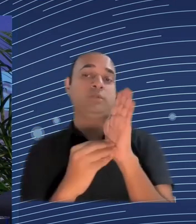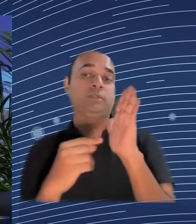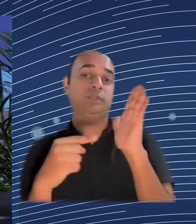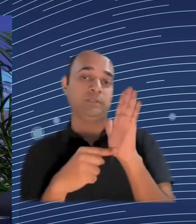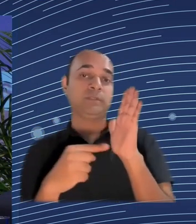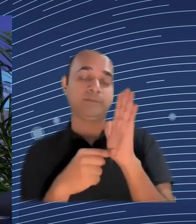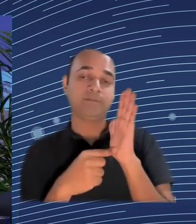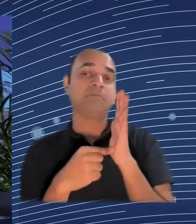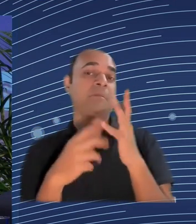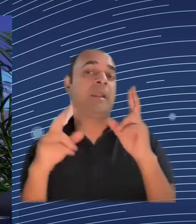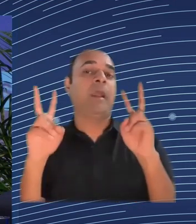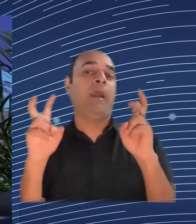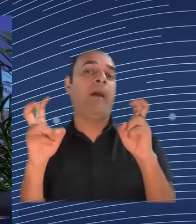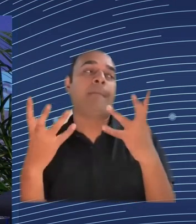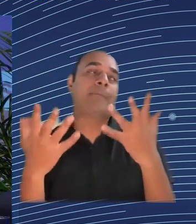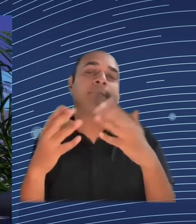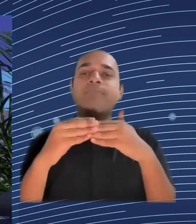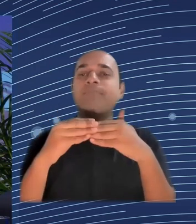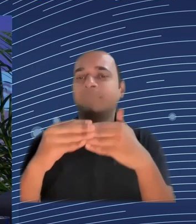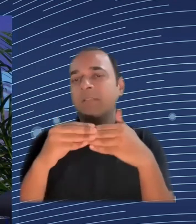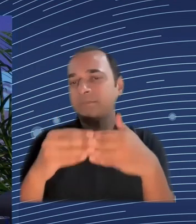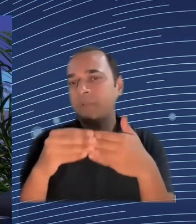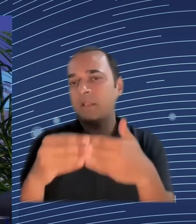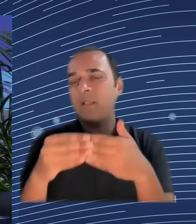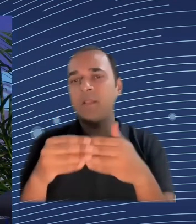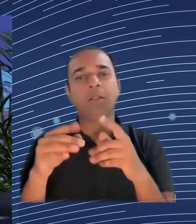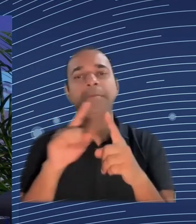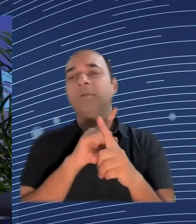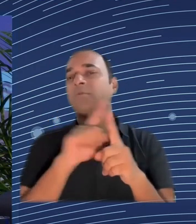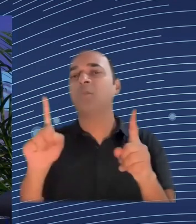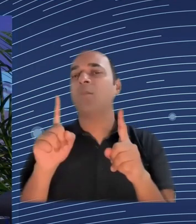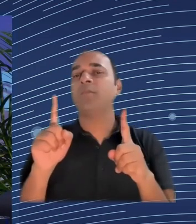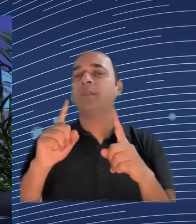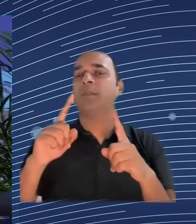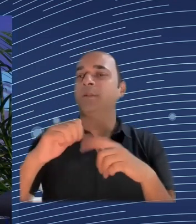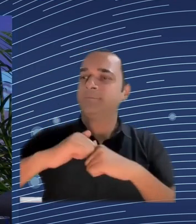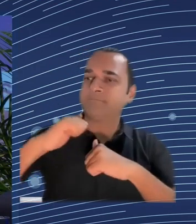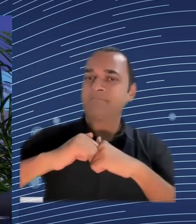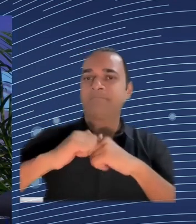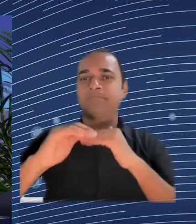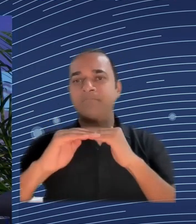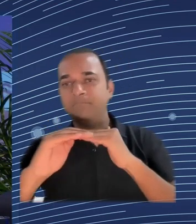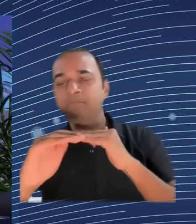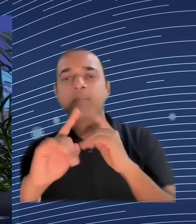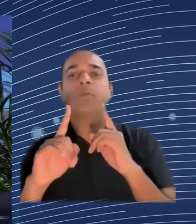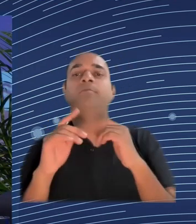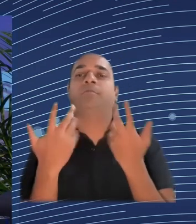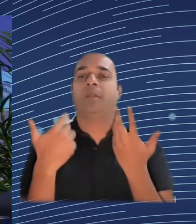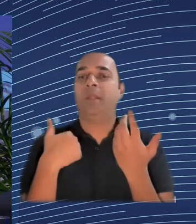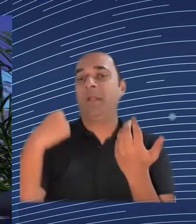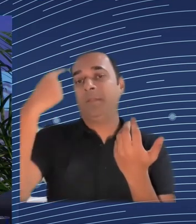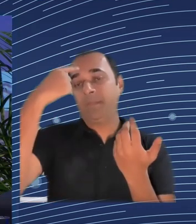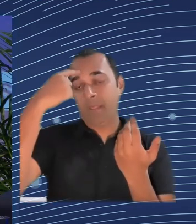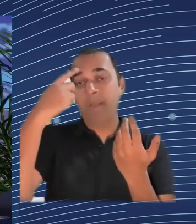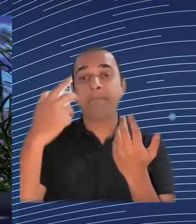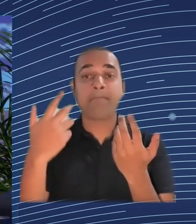Romania, it's our experience and it's my opinion, the RRF has a degree of rigidity that sometimes